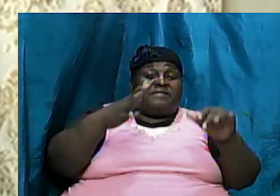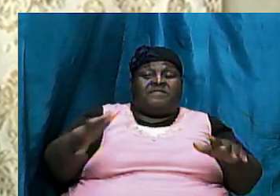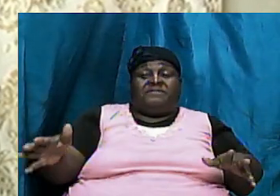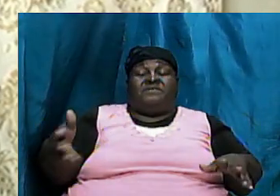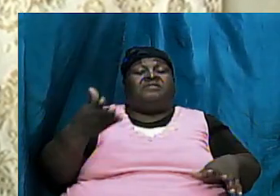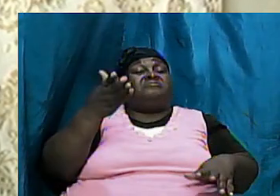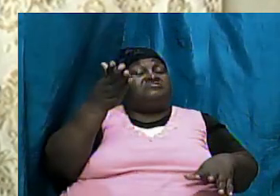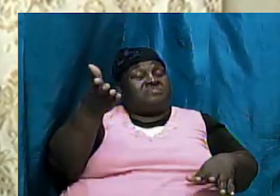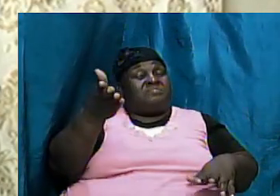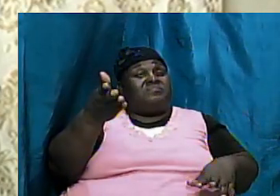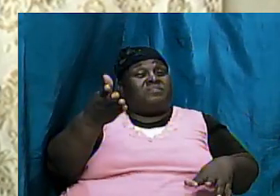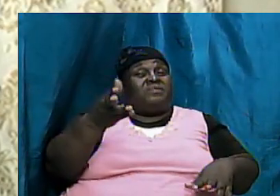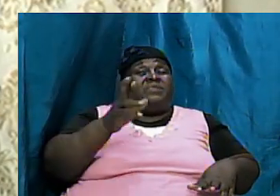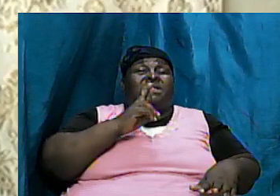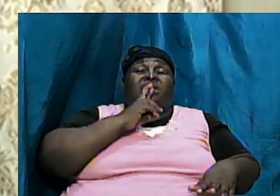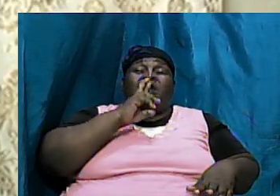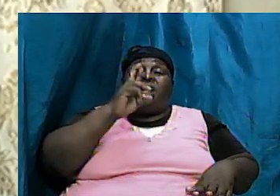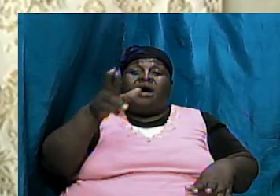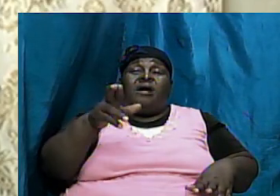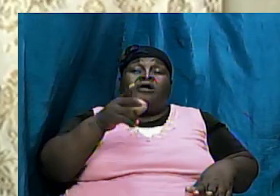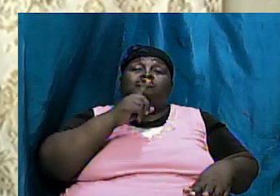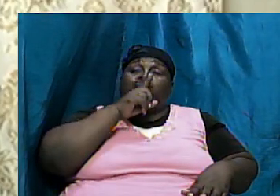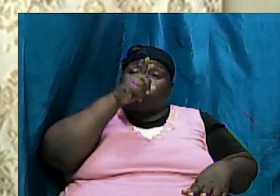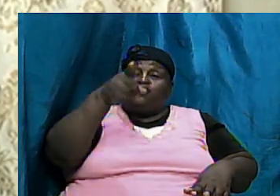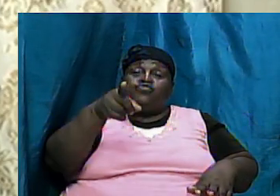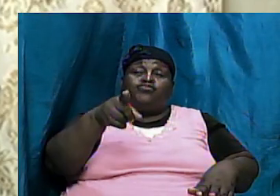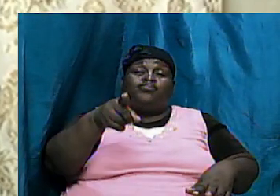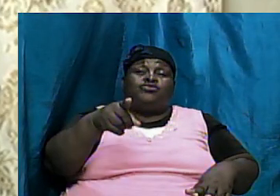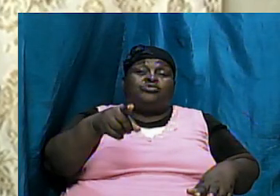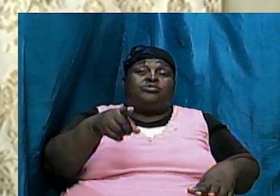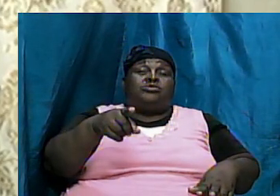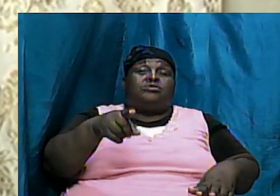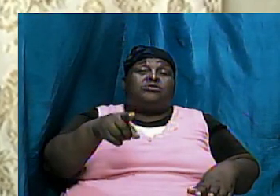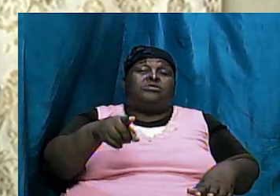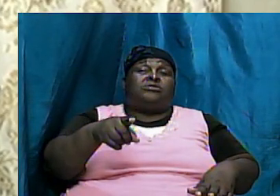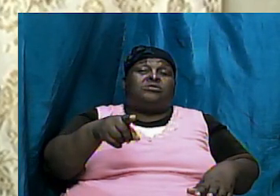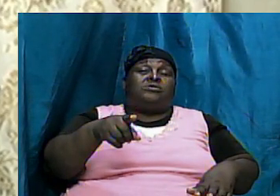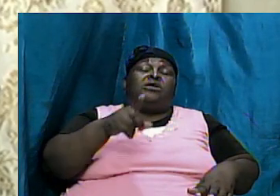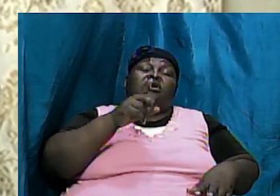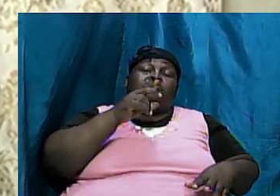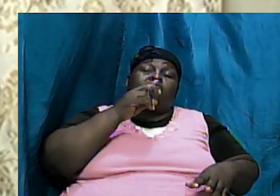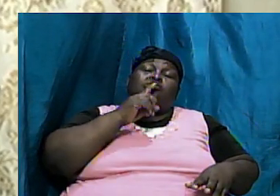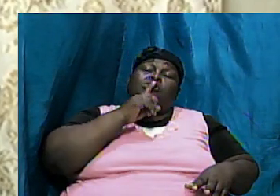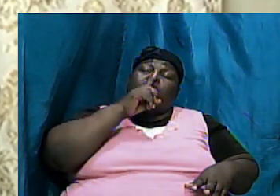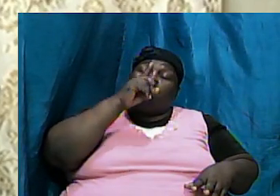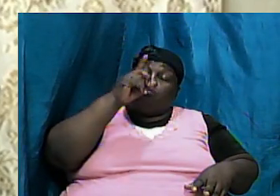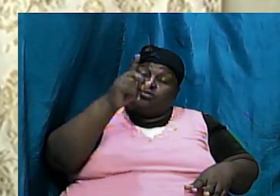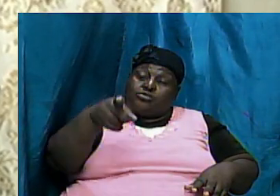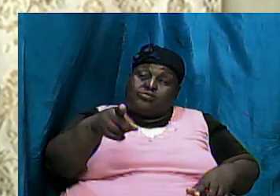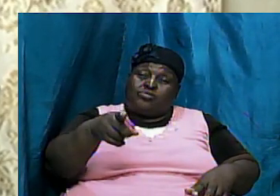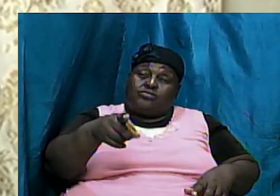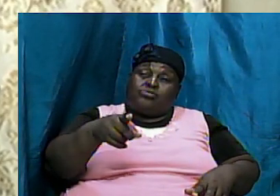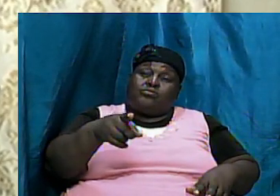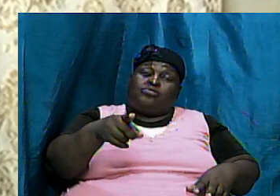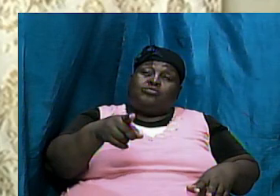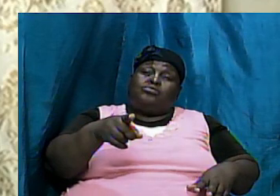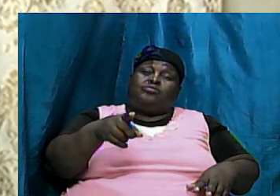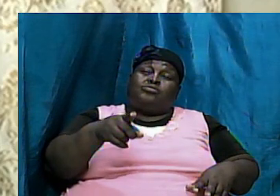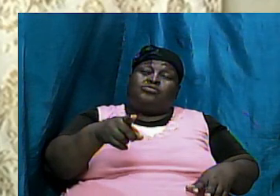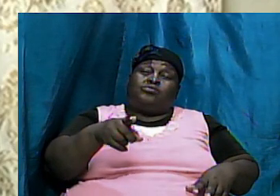are true they are factual they are